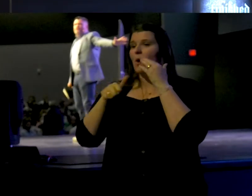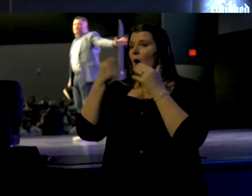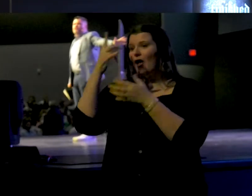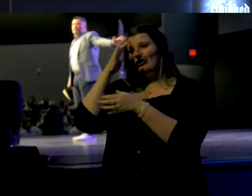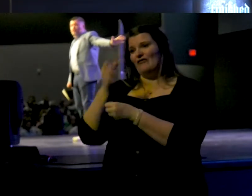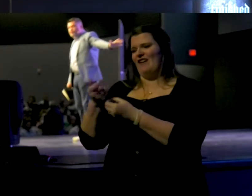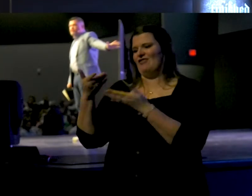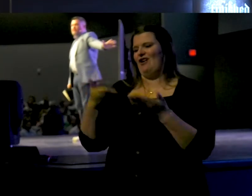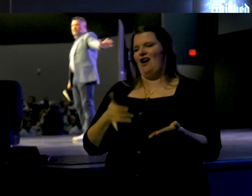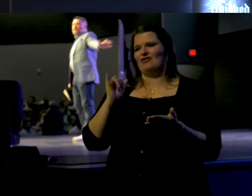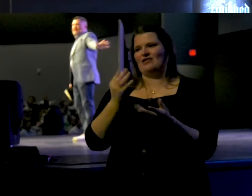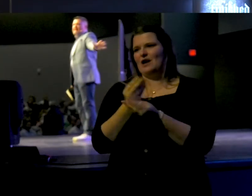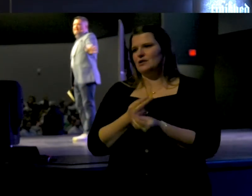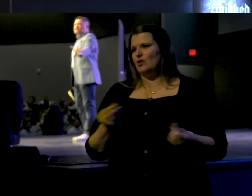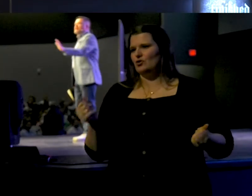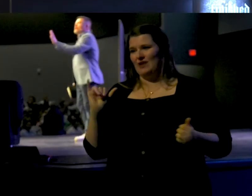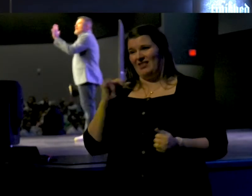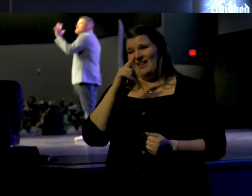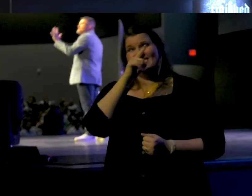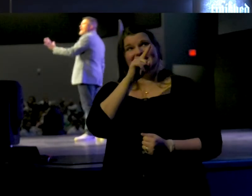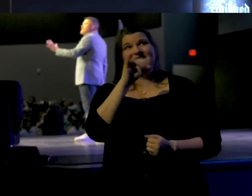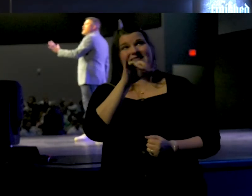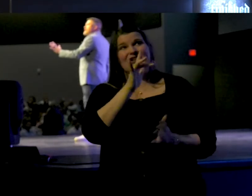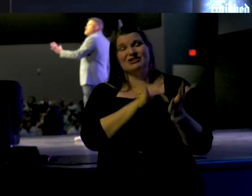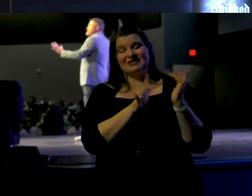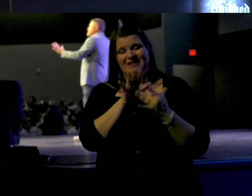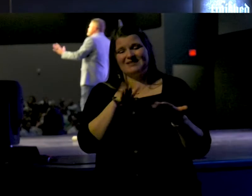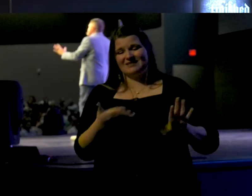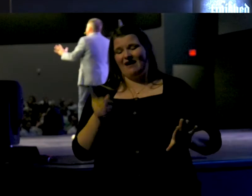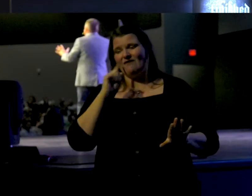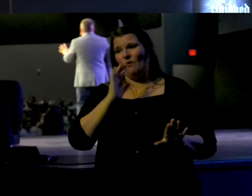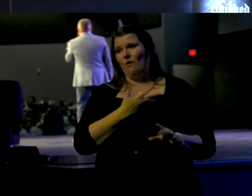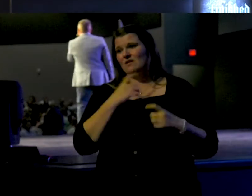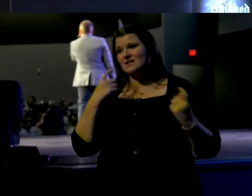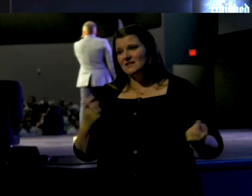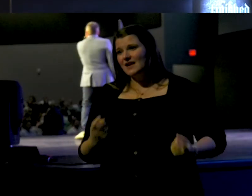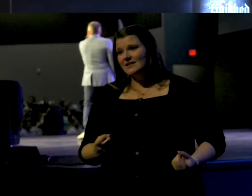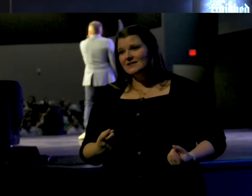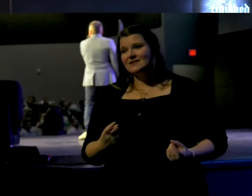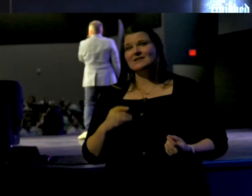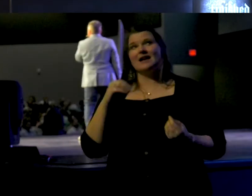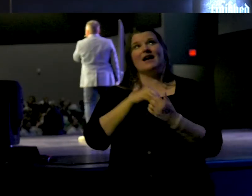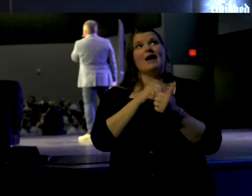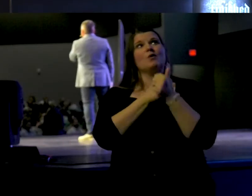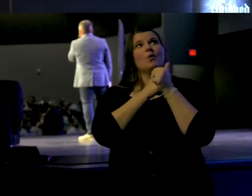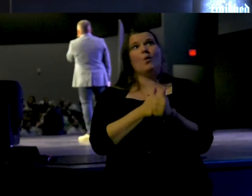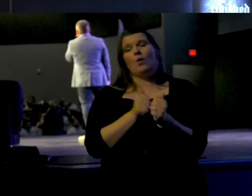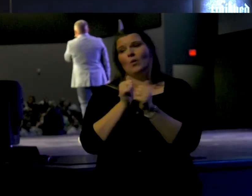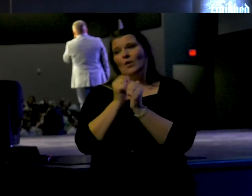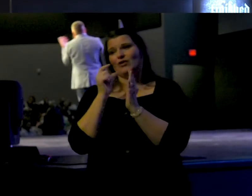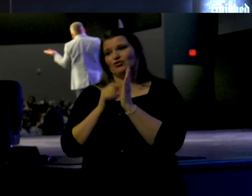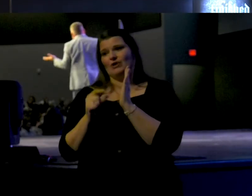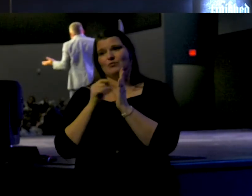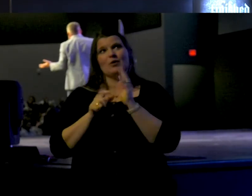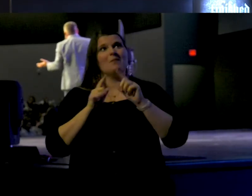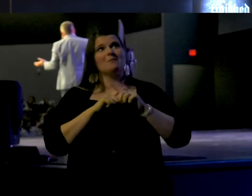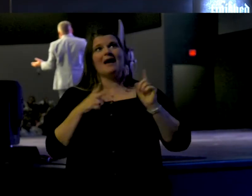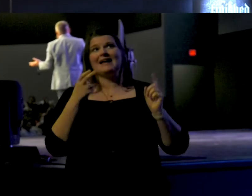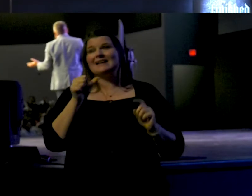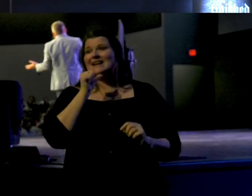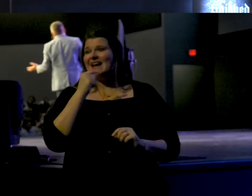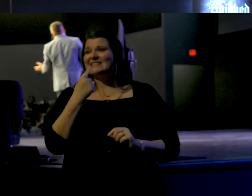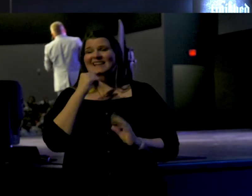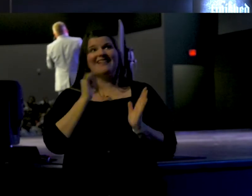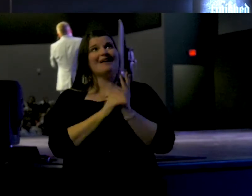offers a solution like this, that Christ died for our sins in accordance with the scriptures. But he didn't stay